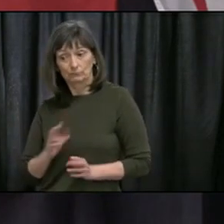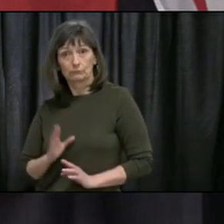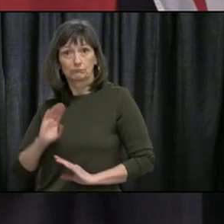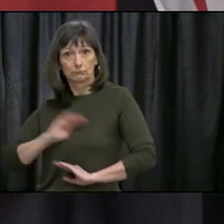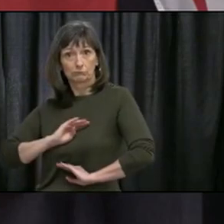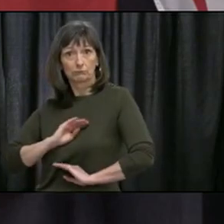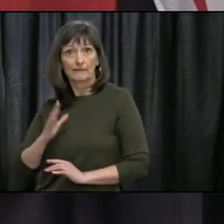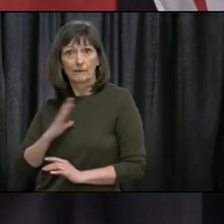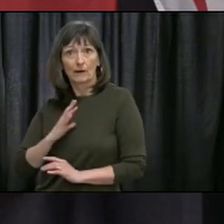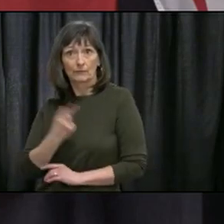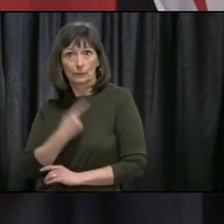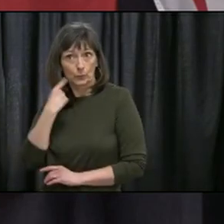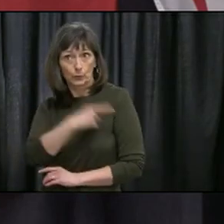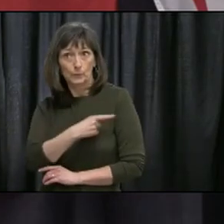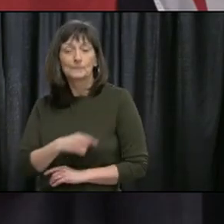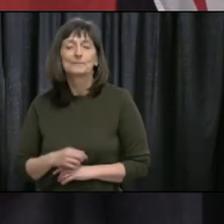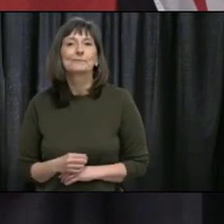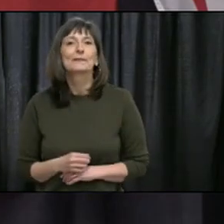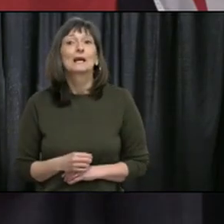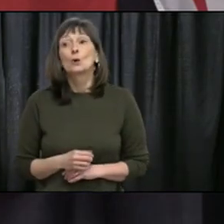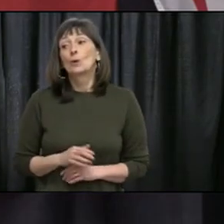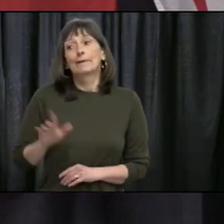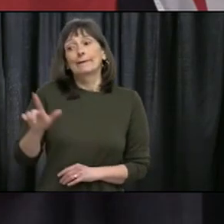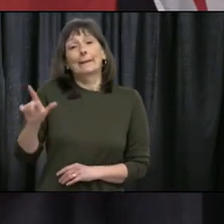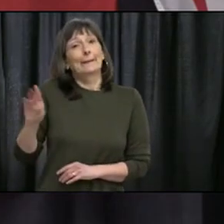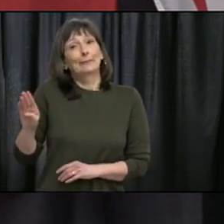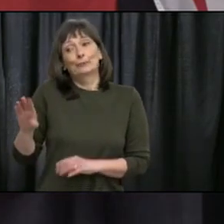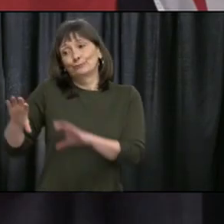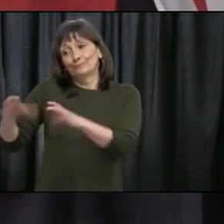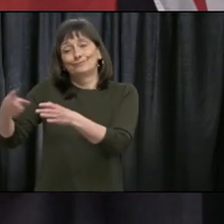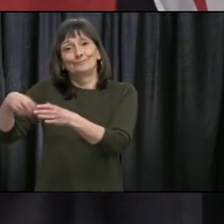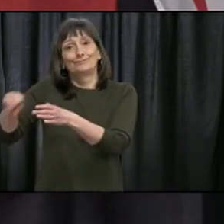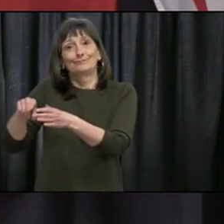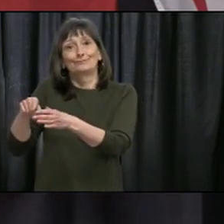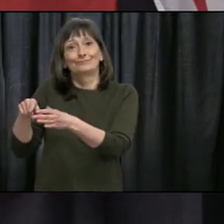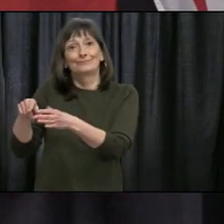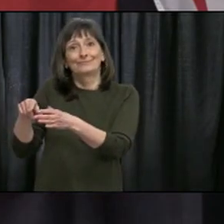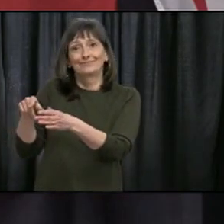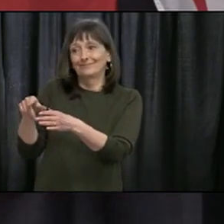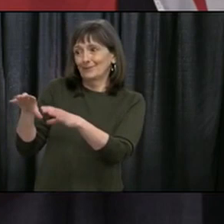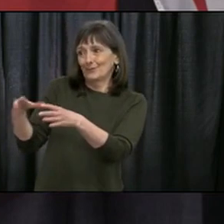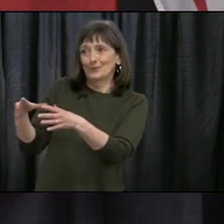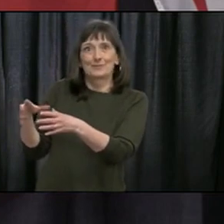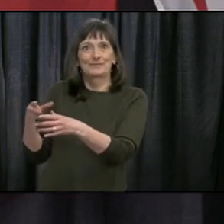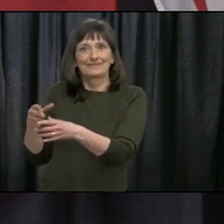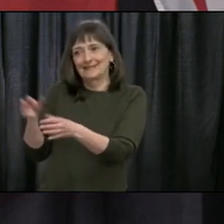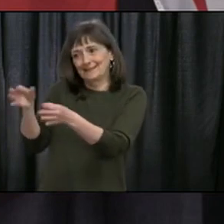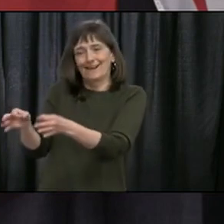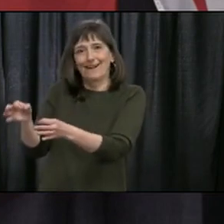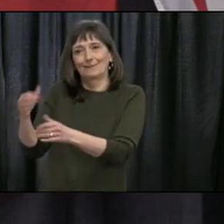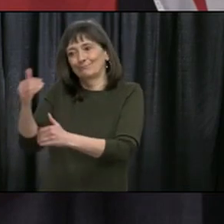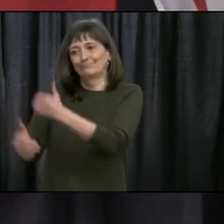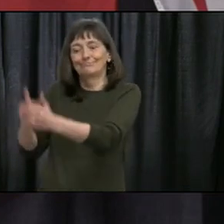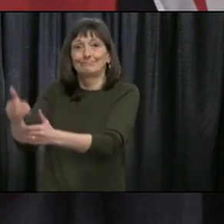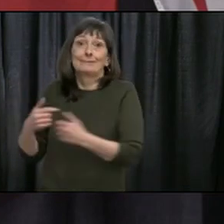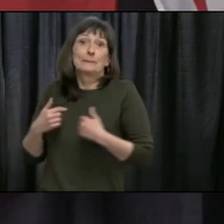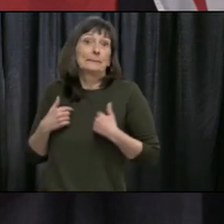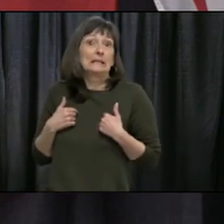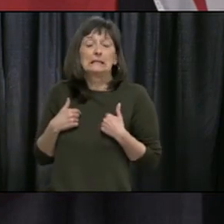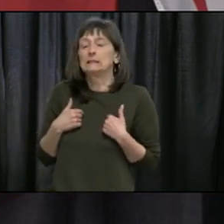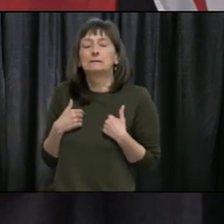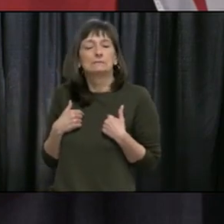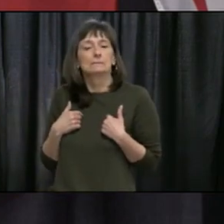they decide who the next leader of the party is, that's the Liberal Party's decision, not mine. I have made it quite clear that I will not be seeking